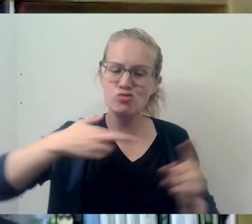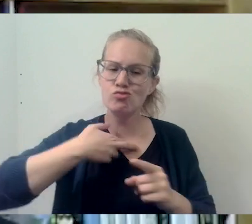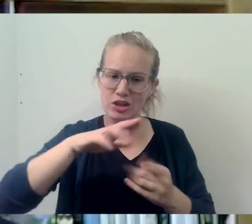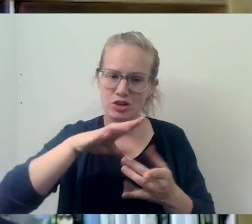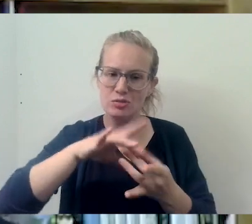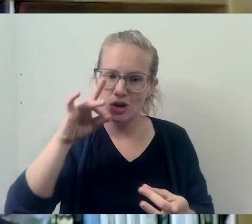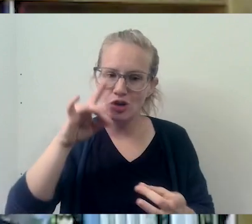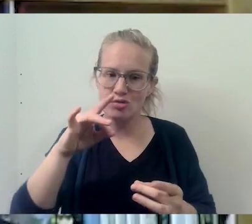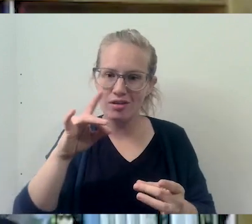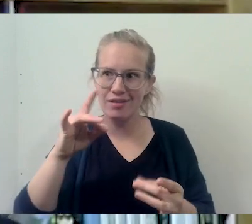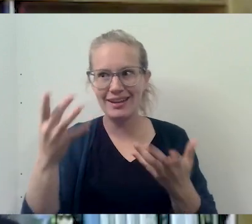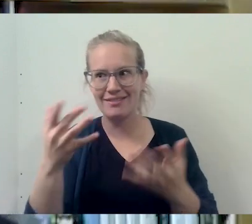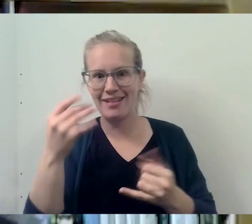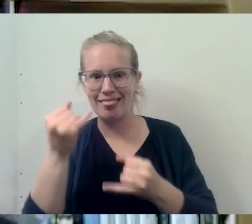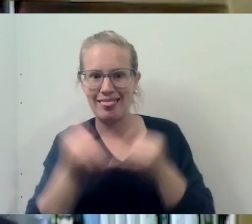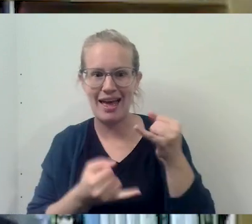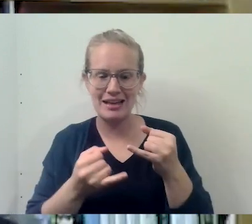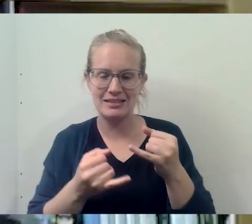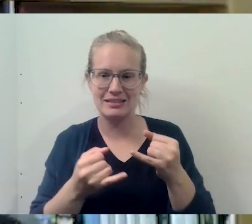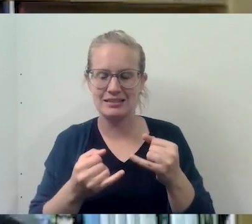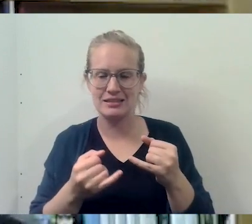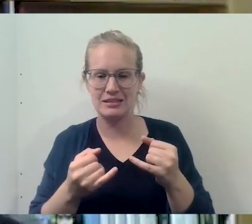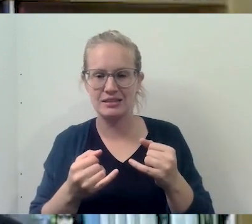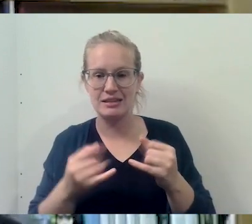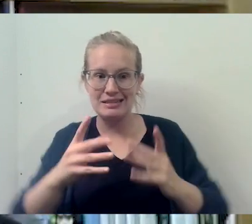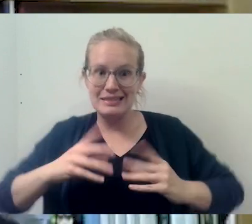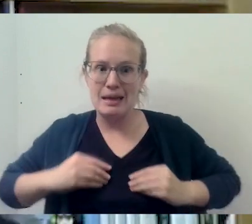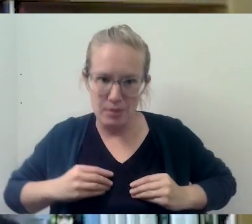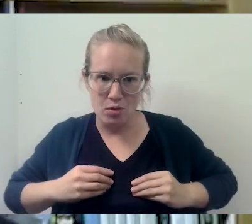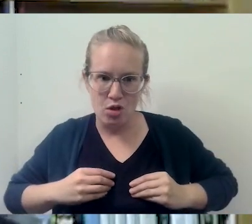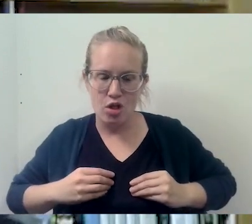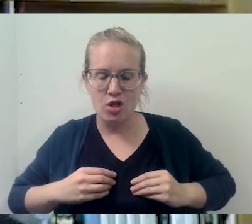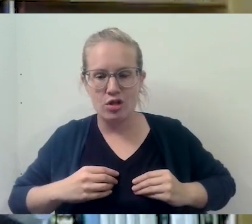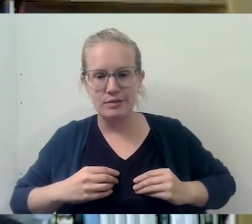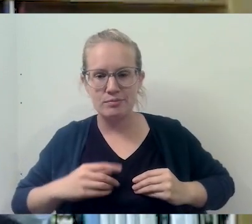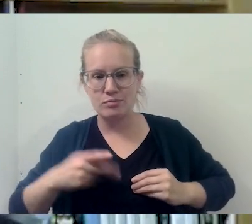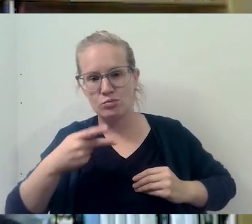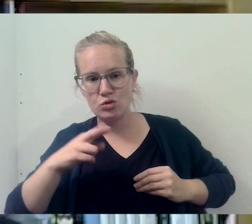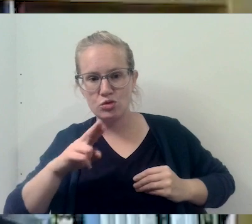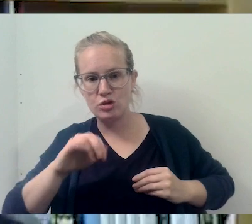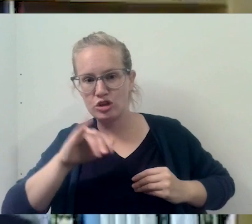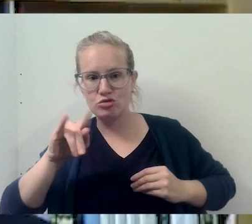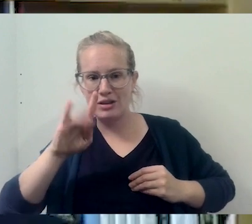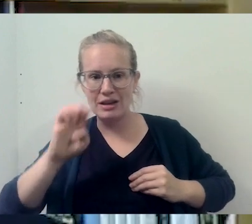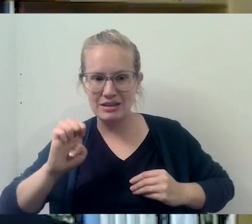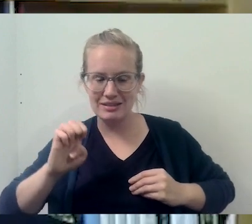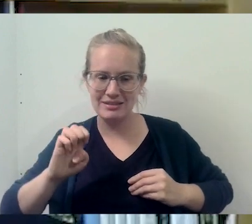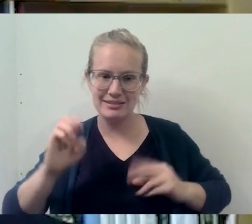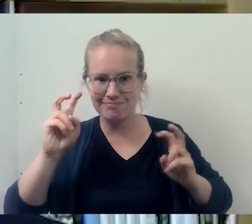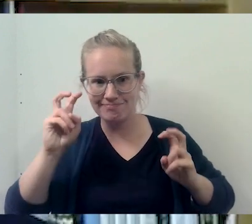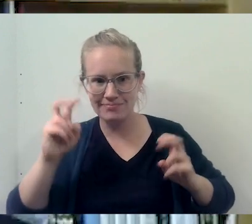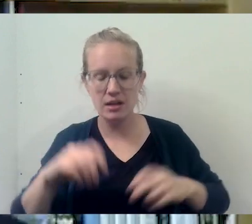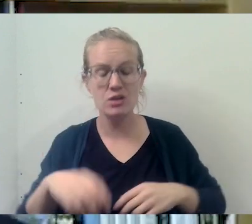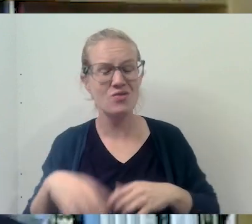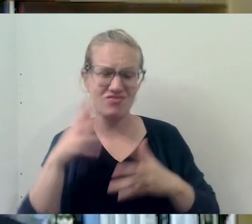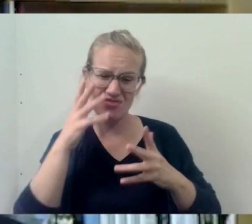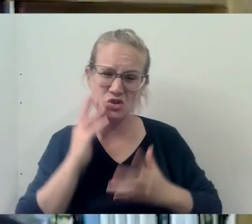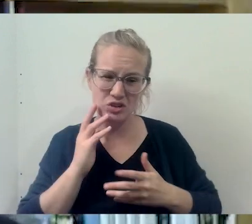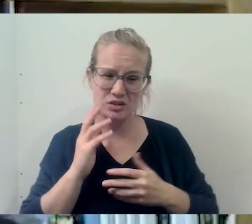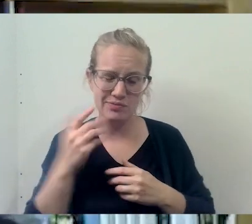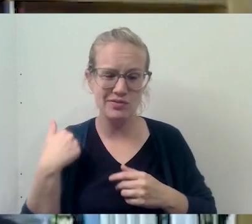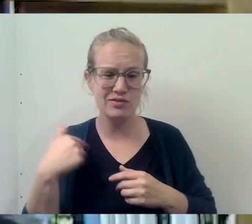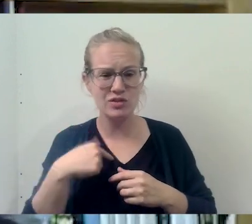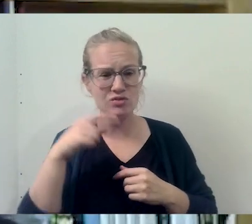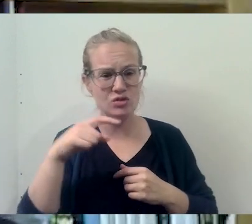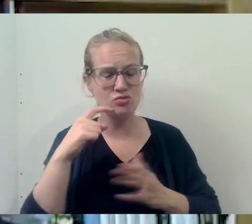often be kind of the last, last, uh, acceptable prejudice, uh, that's out there. And so that's unfortunate. Uh, we have to